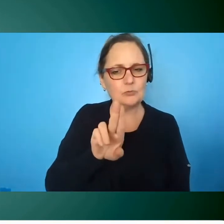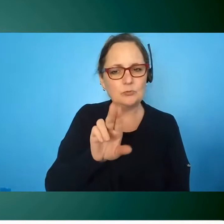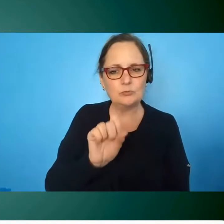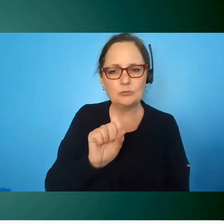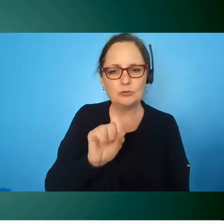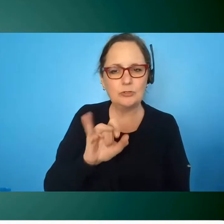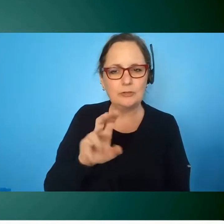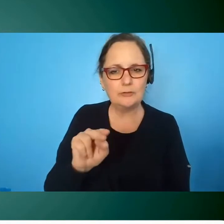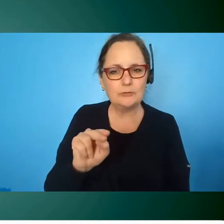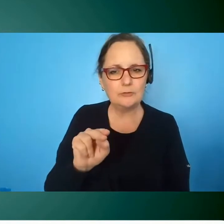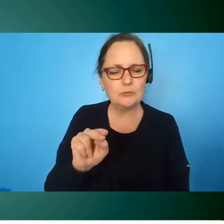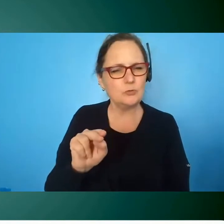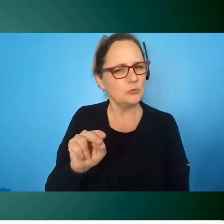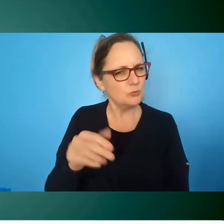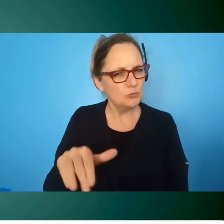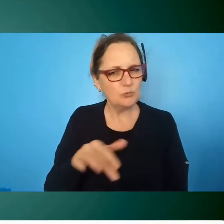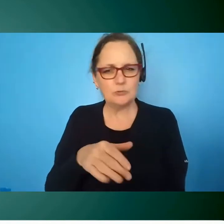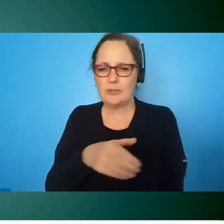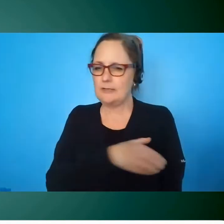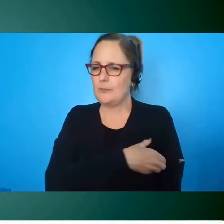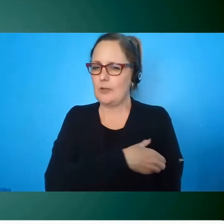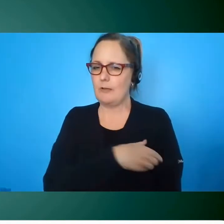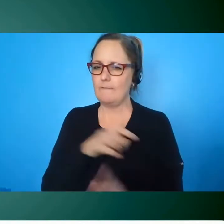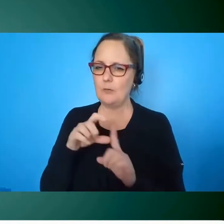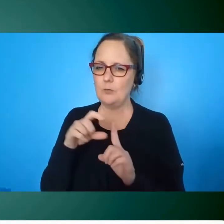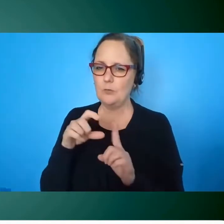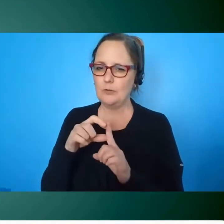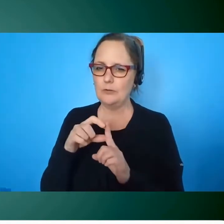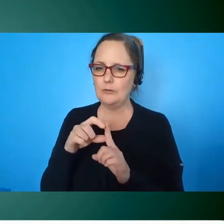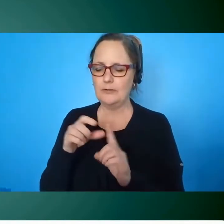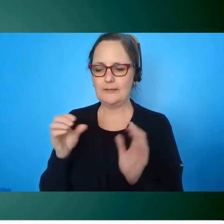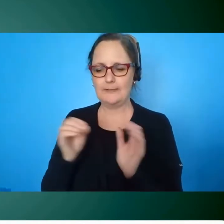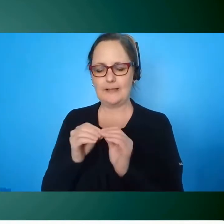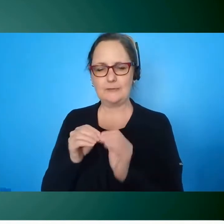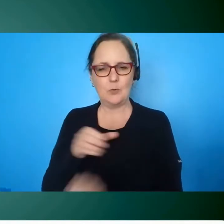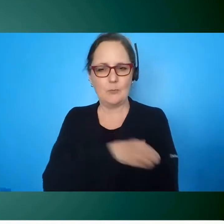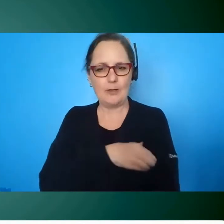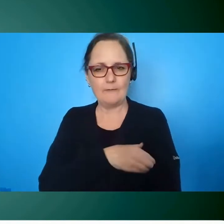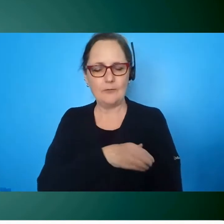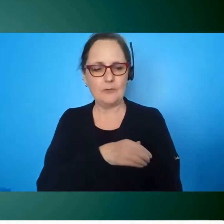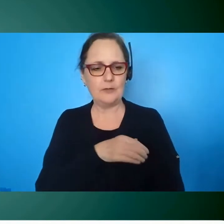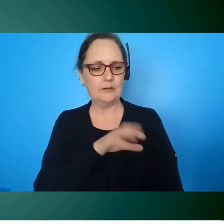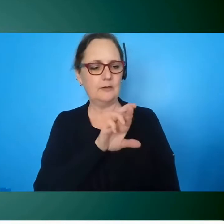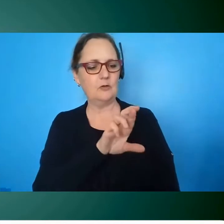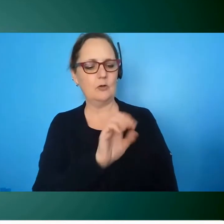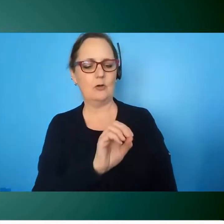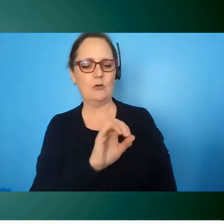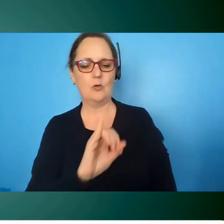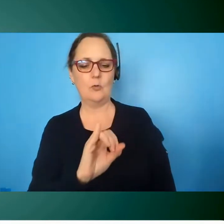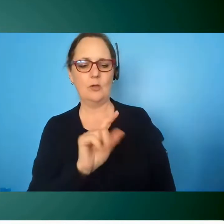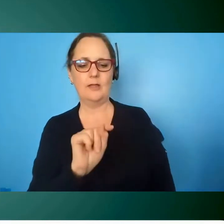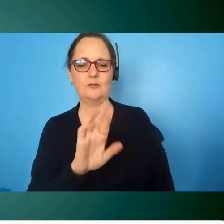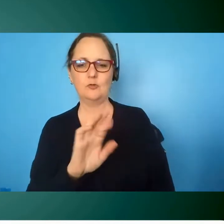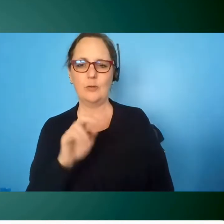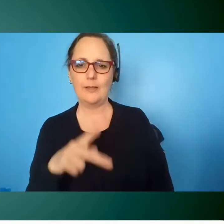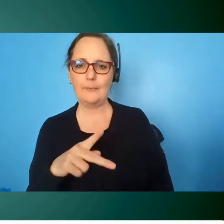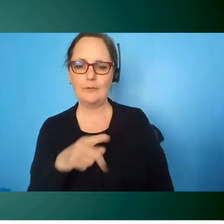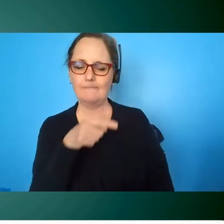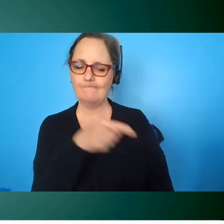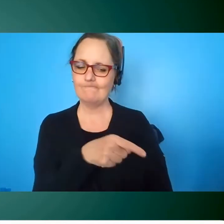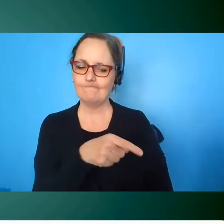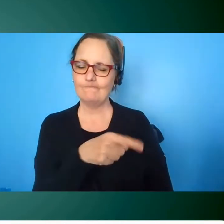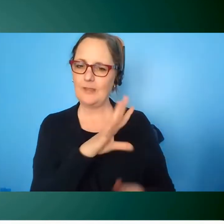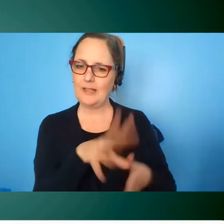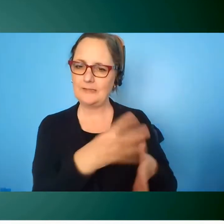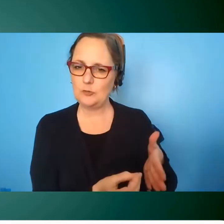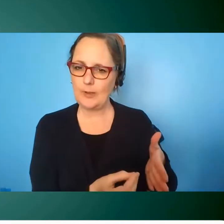that far more than falling into any roi trap and let me be clear there is a trap here the trap is that why would i do